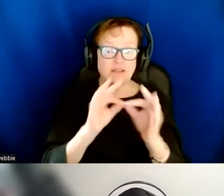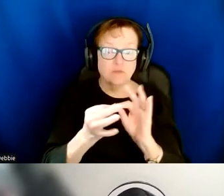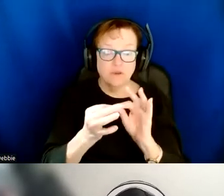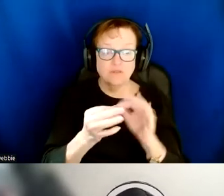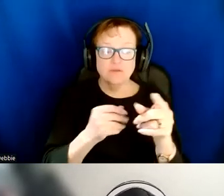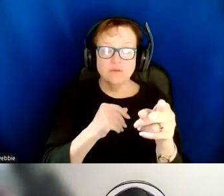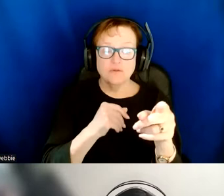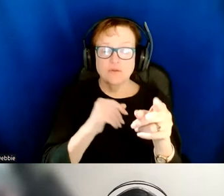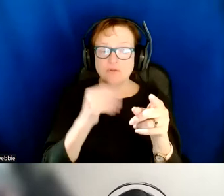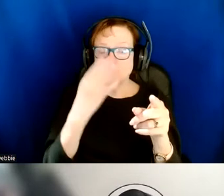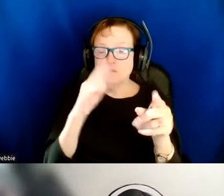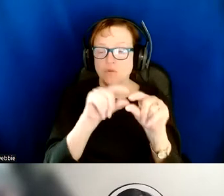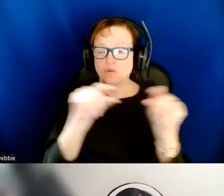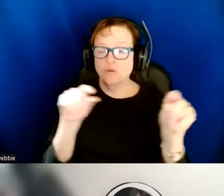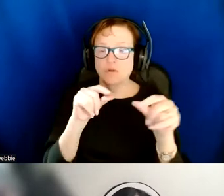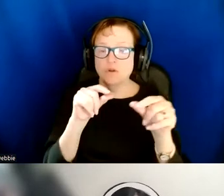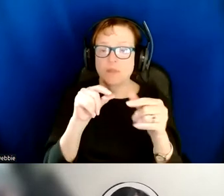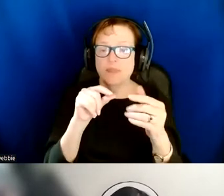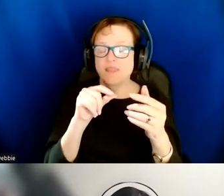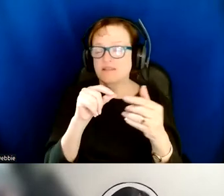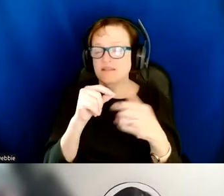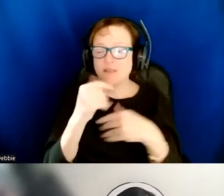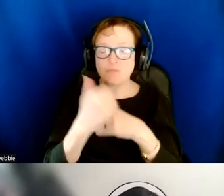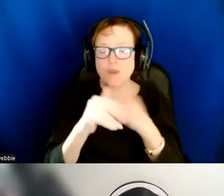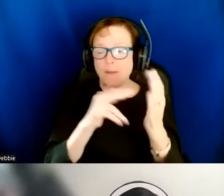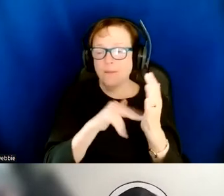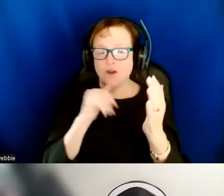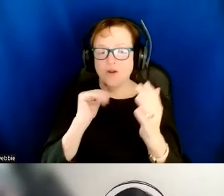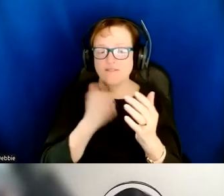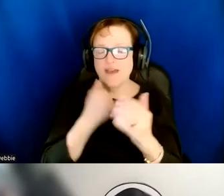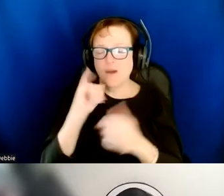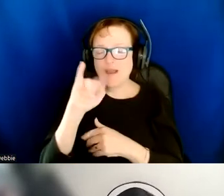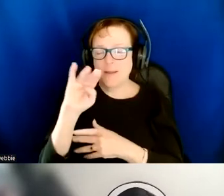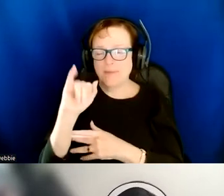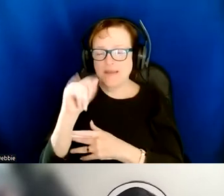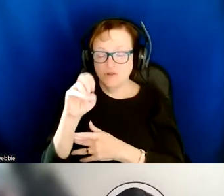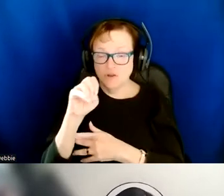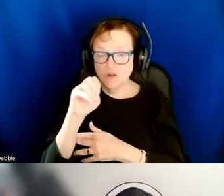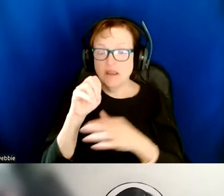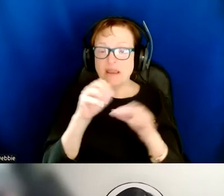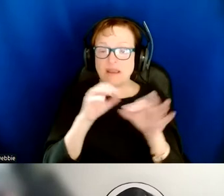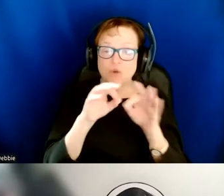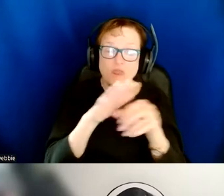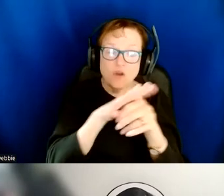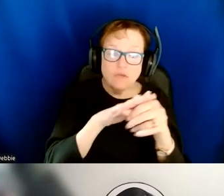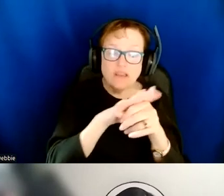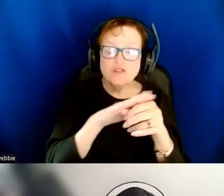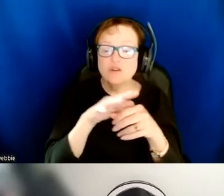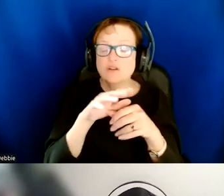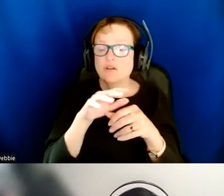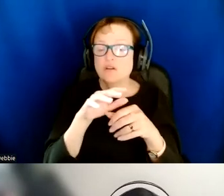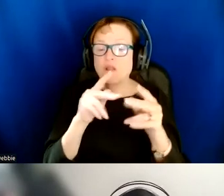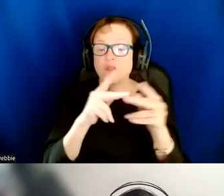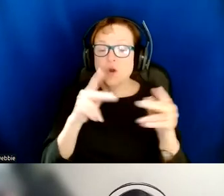uh the bread and butter of image it will convey the spatial extent of regions and the locations of things and people